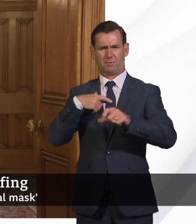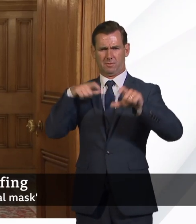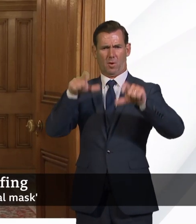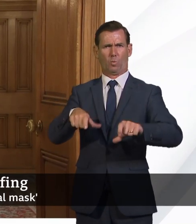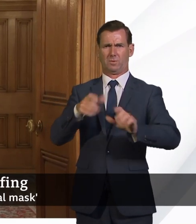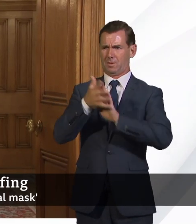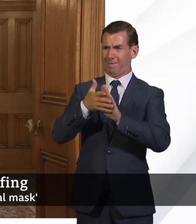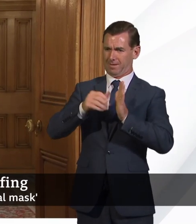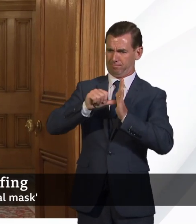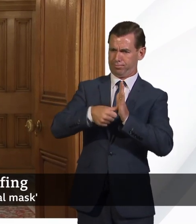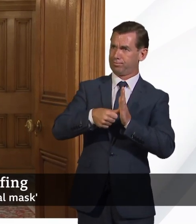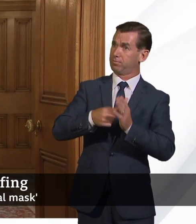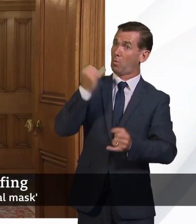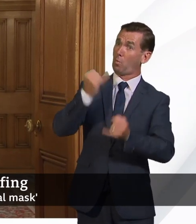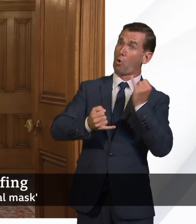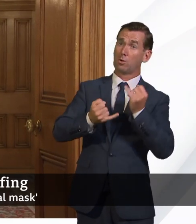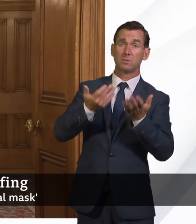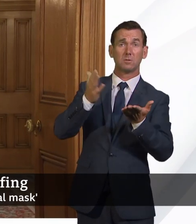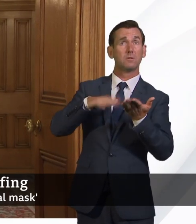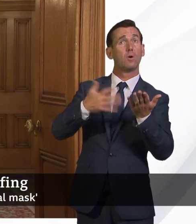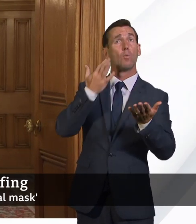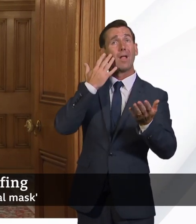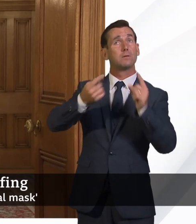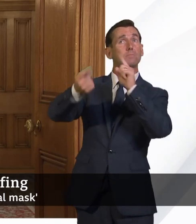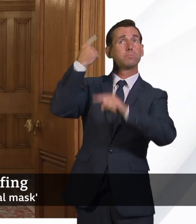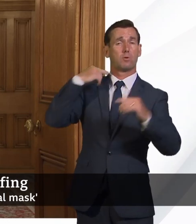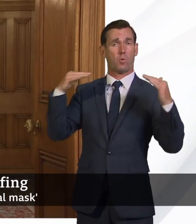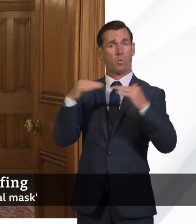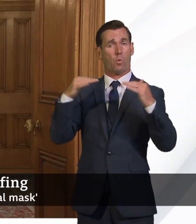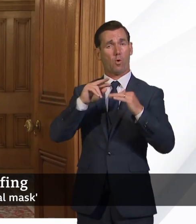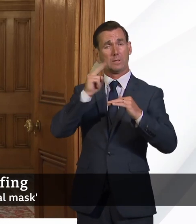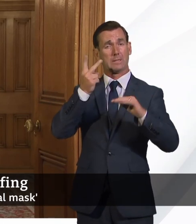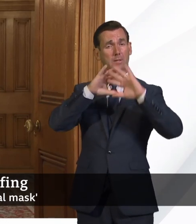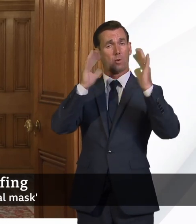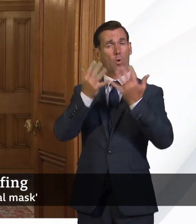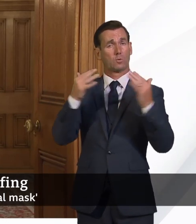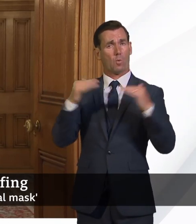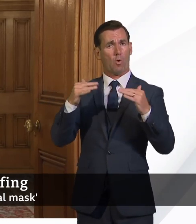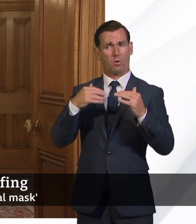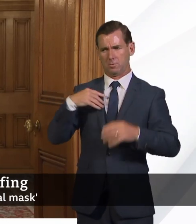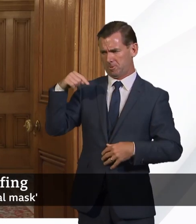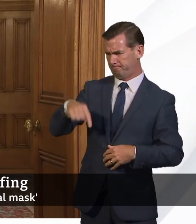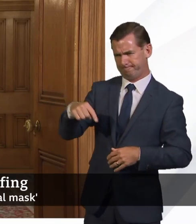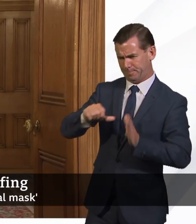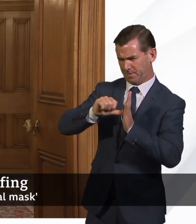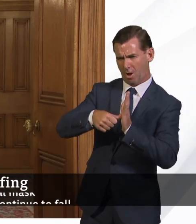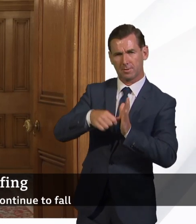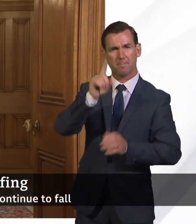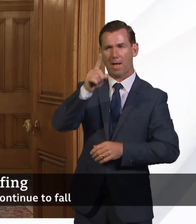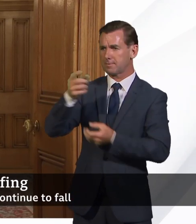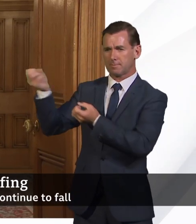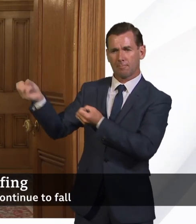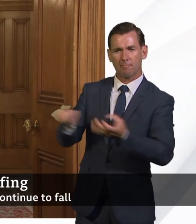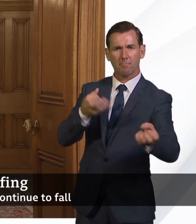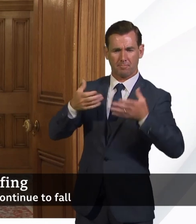supply, good supply, medicine supply. And it is the case that we have been able to pass that test and never have a shortage